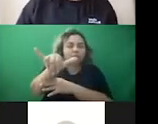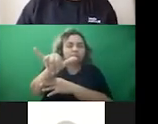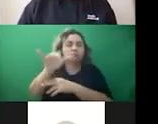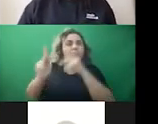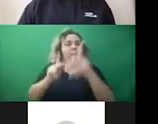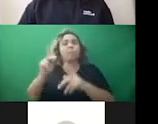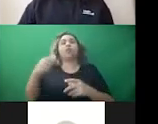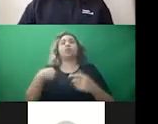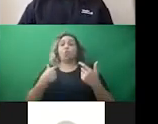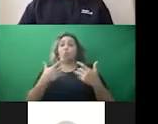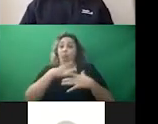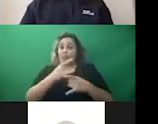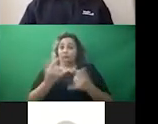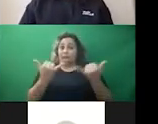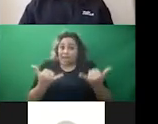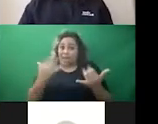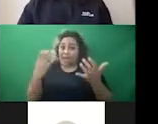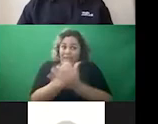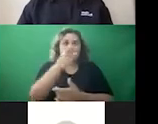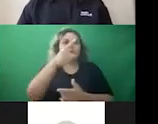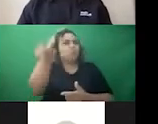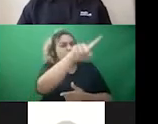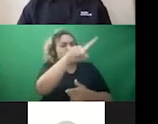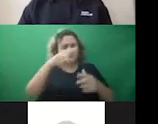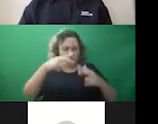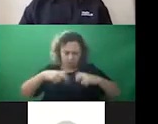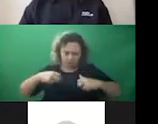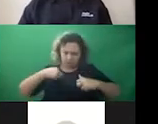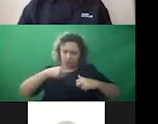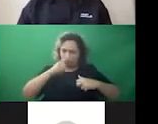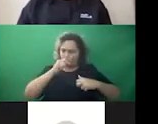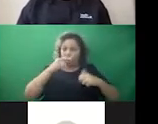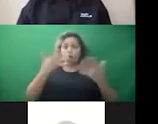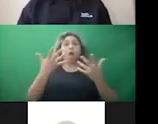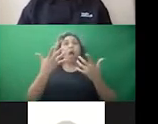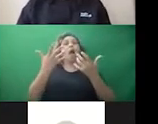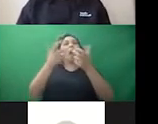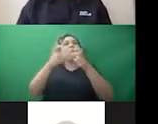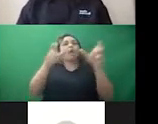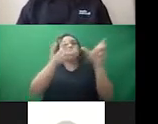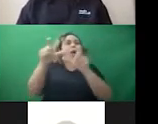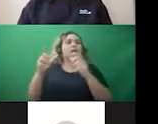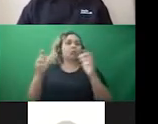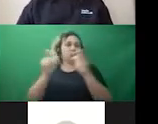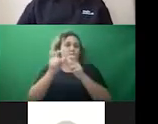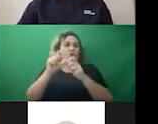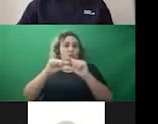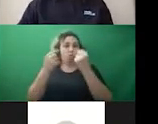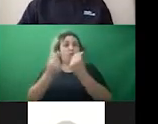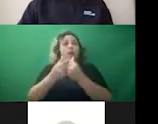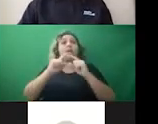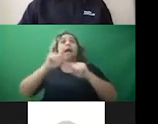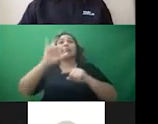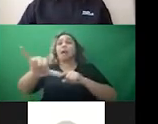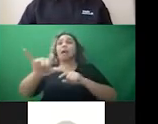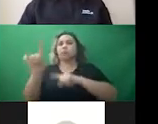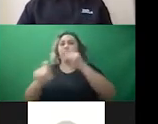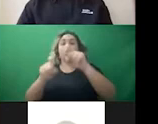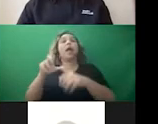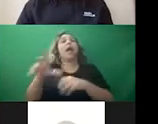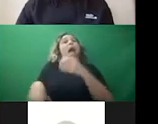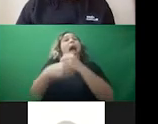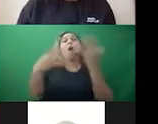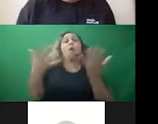us to answer that ourselves. So we're going to break out into smaller groups and answer that question. Plus,